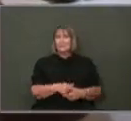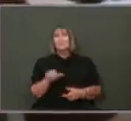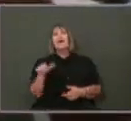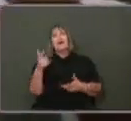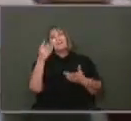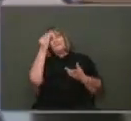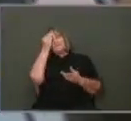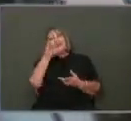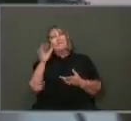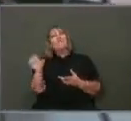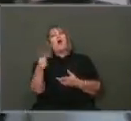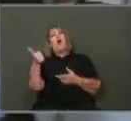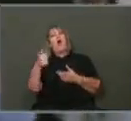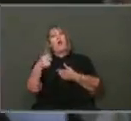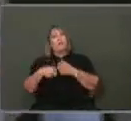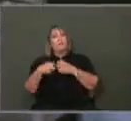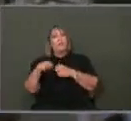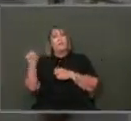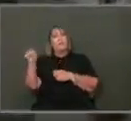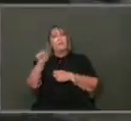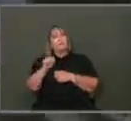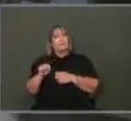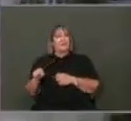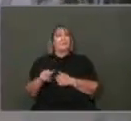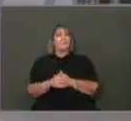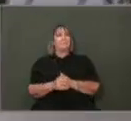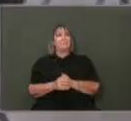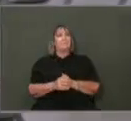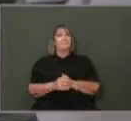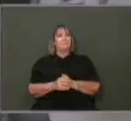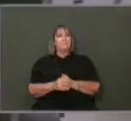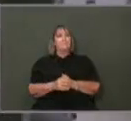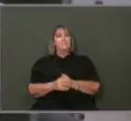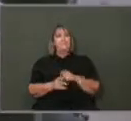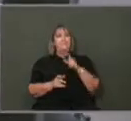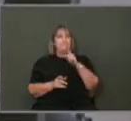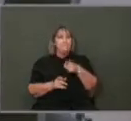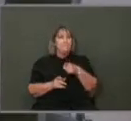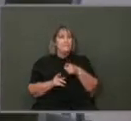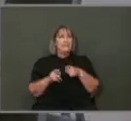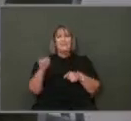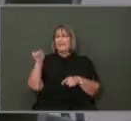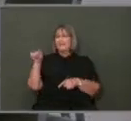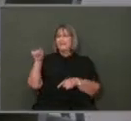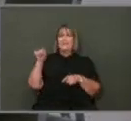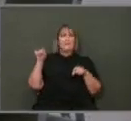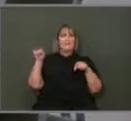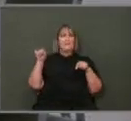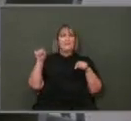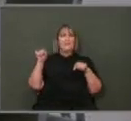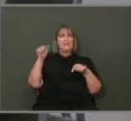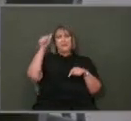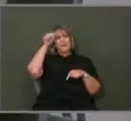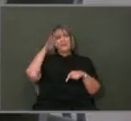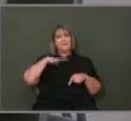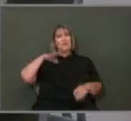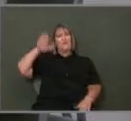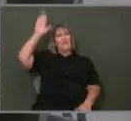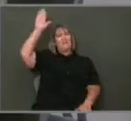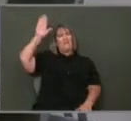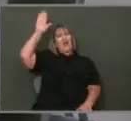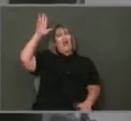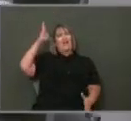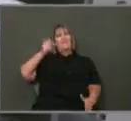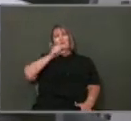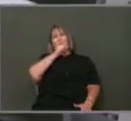Yes, ma'am. Oh, wait. Wait for the, we got this gentleman. There was somebody up here, right? This gentleman Raise your hands really high